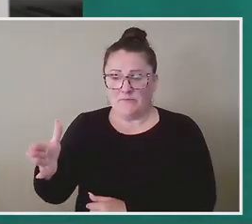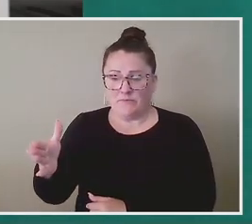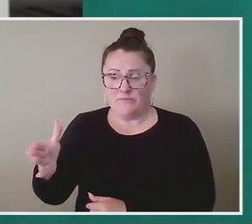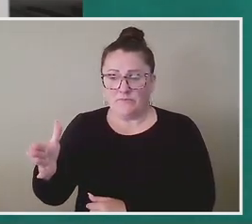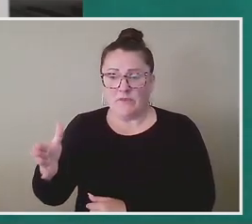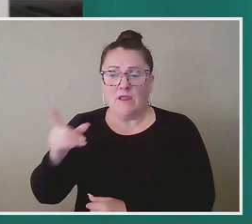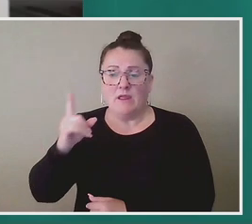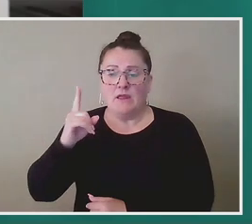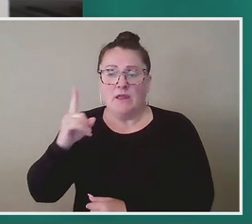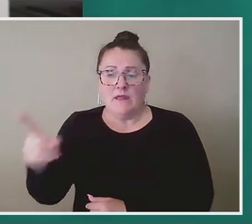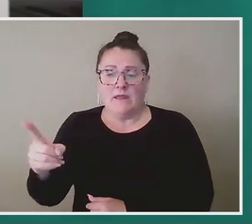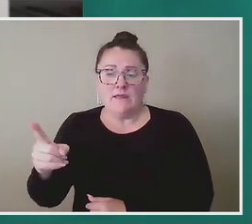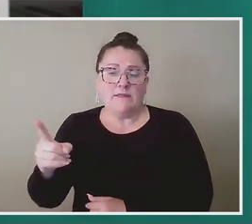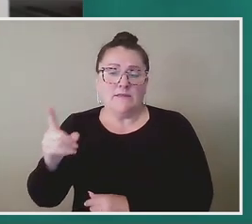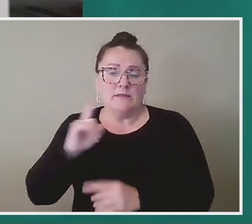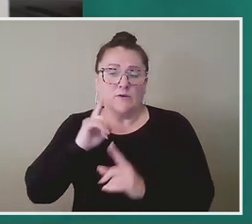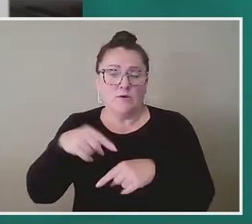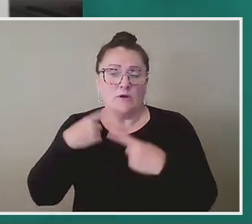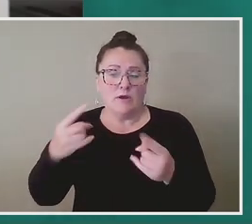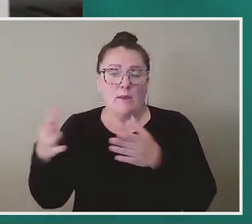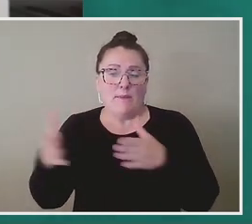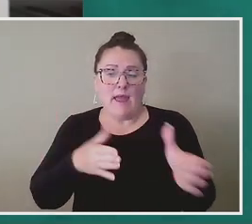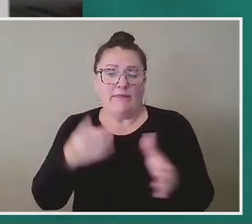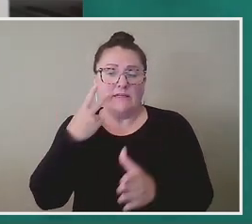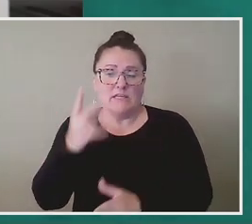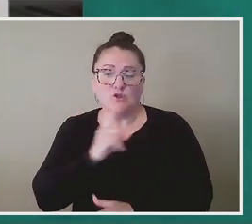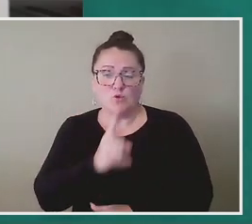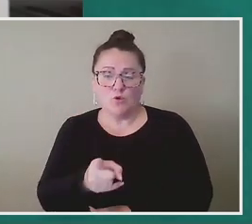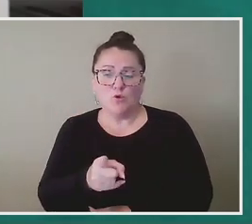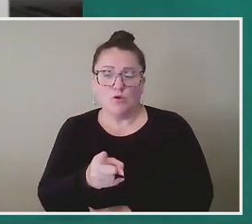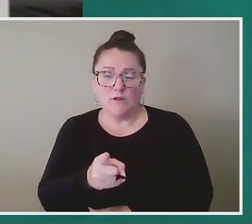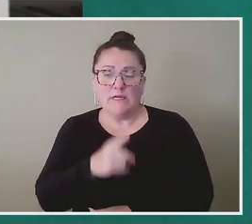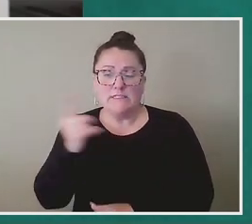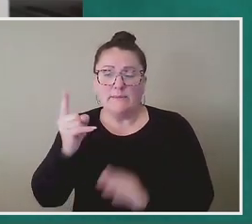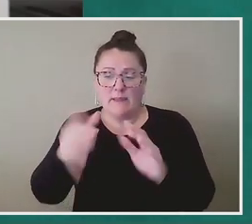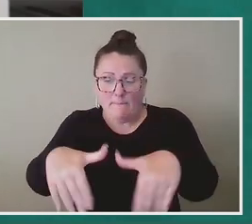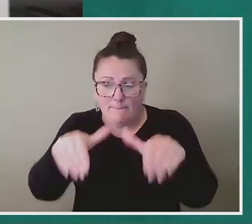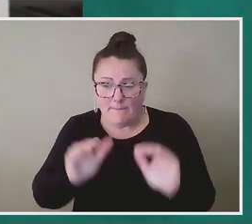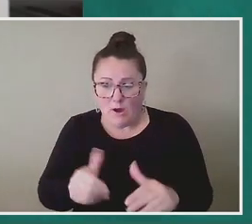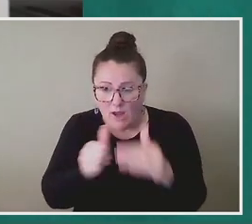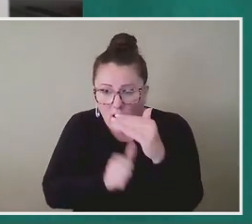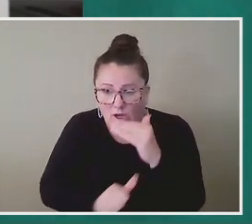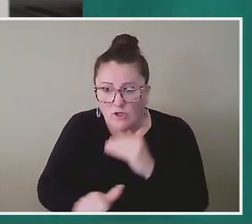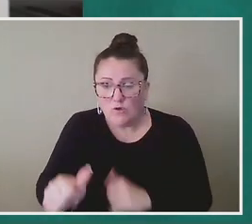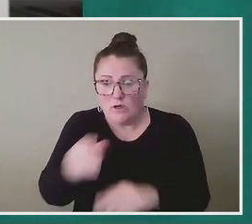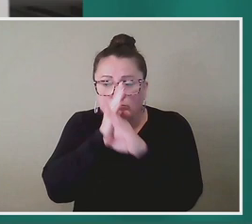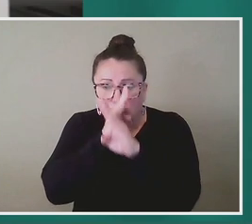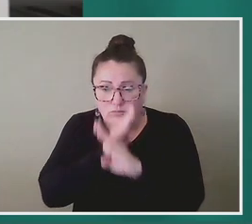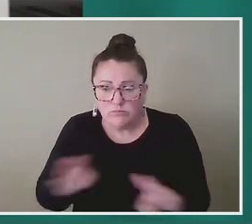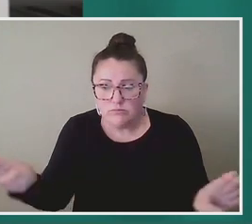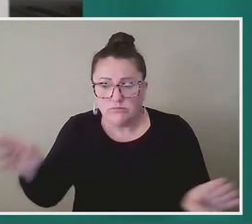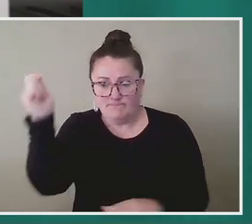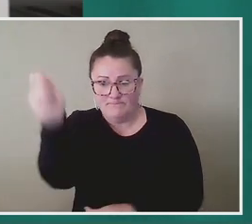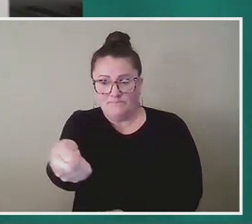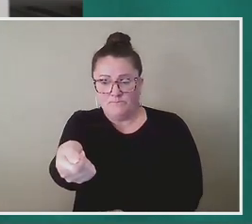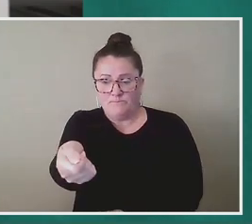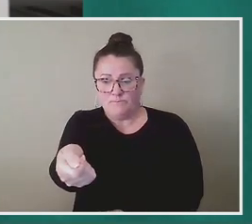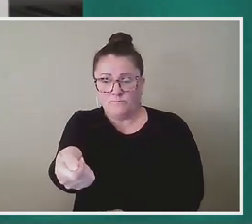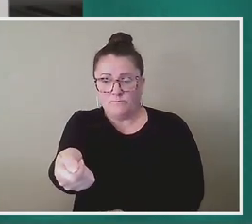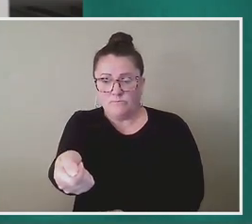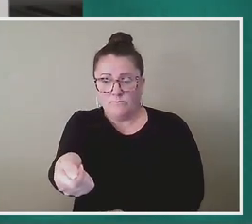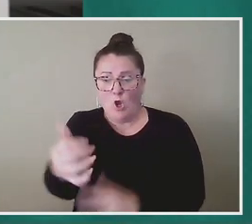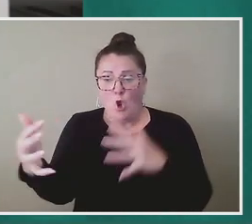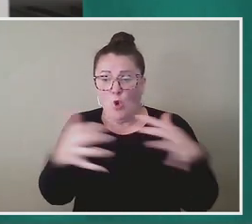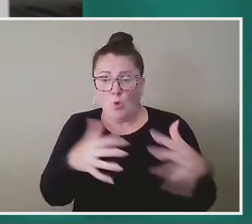copper garlands of a path that saw truth as something that should be buried underground and silenced by the soil. After the war,